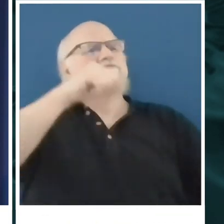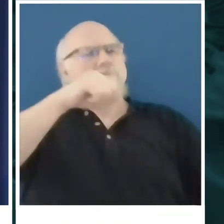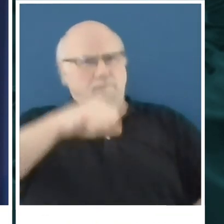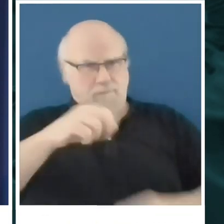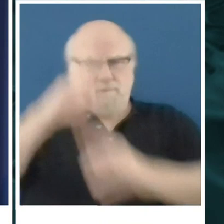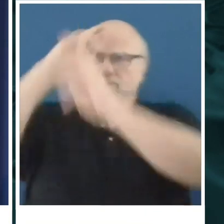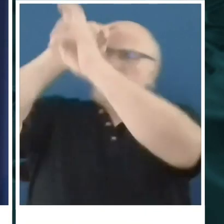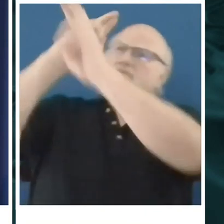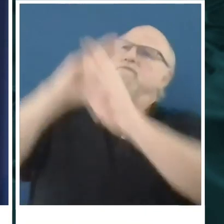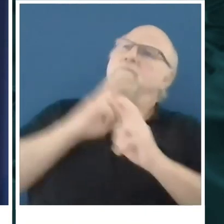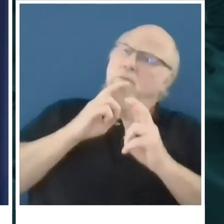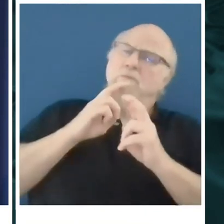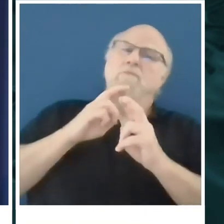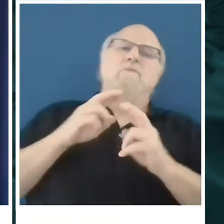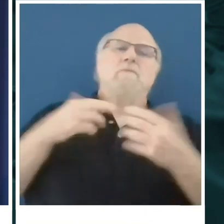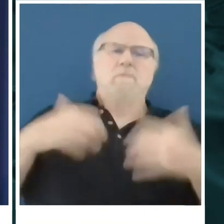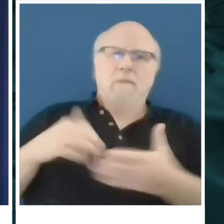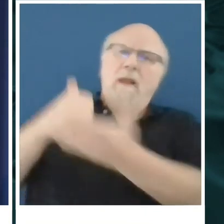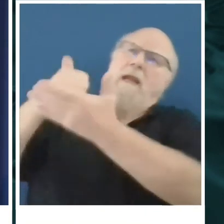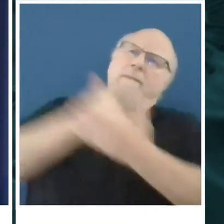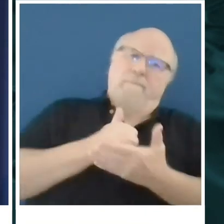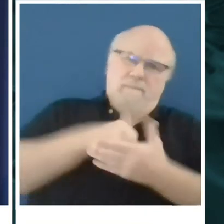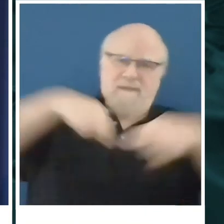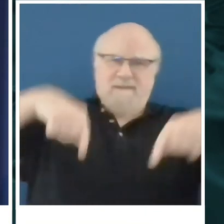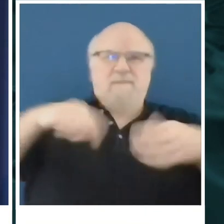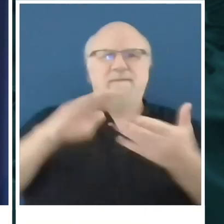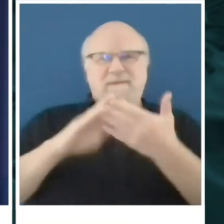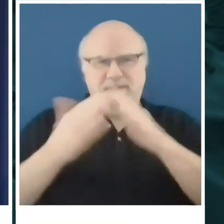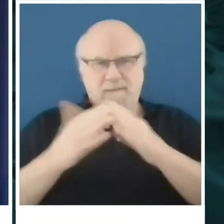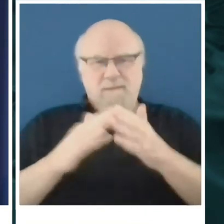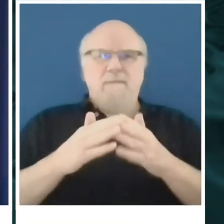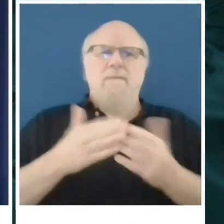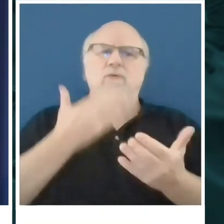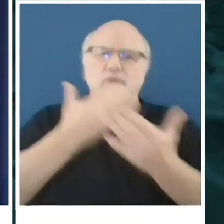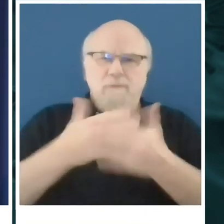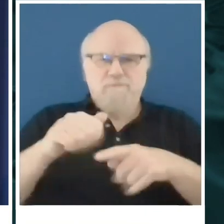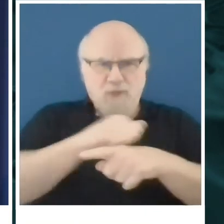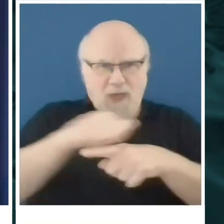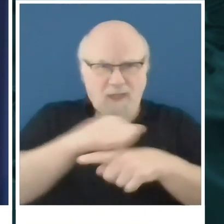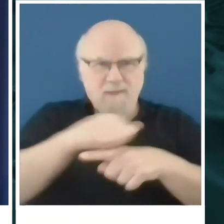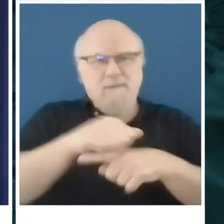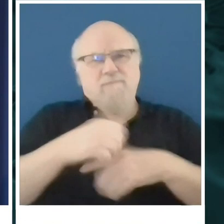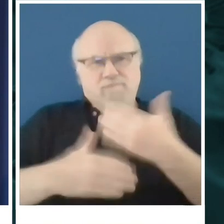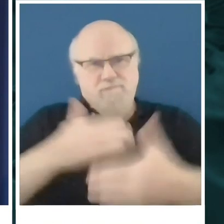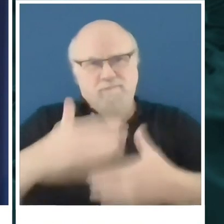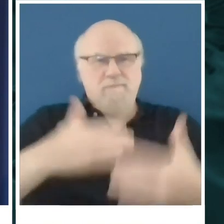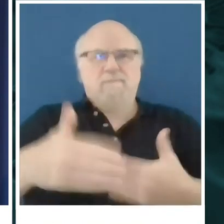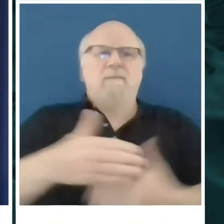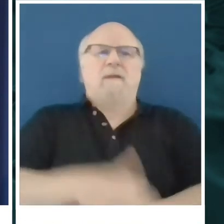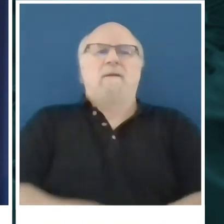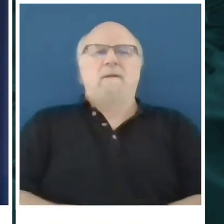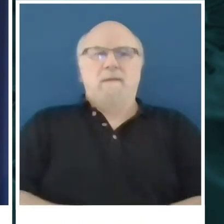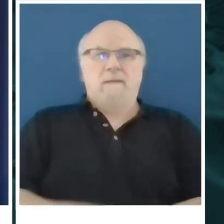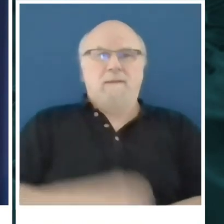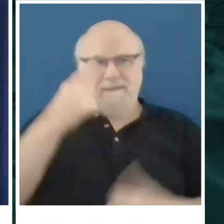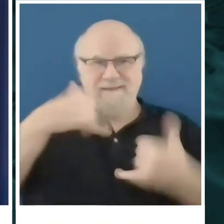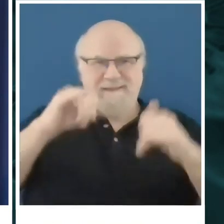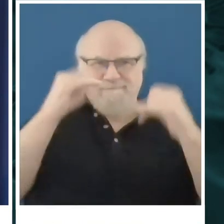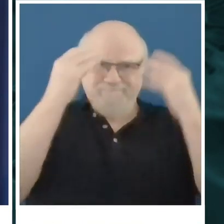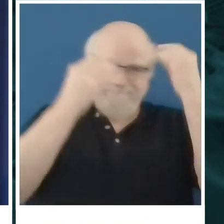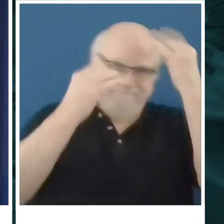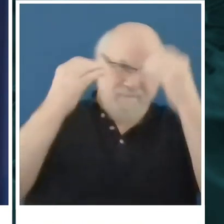city some insight as to best practices as we're contemplating locally how we reopen.